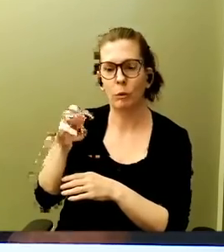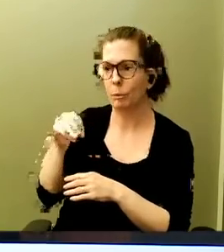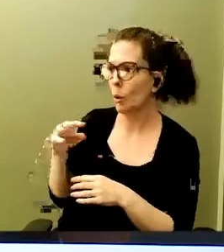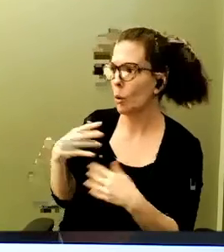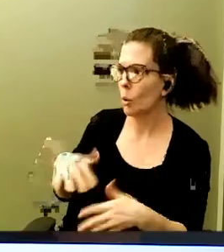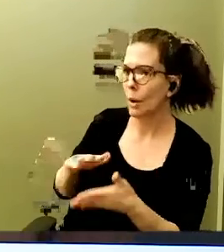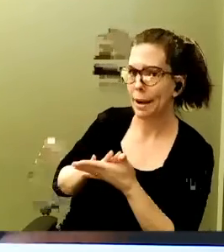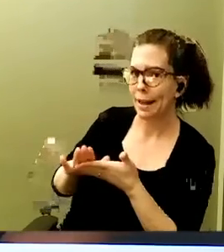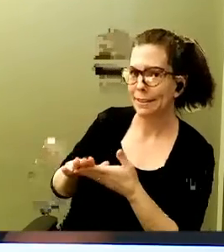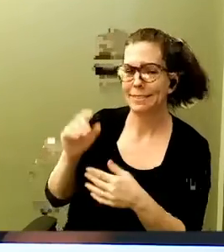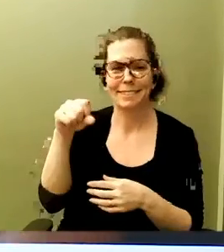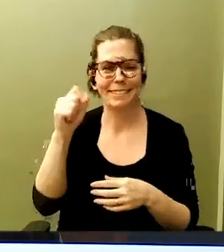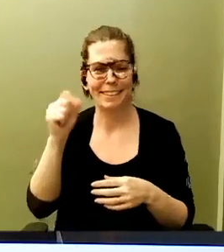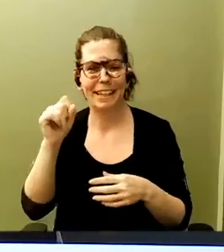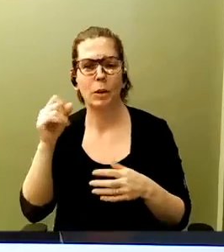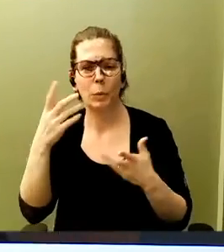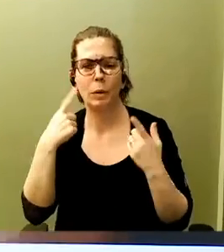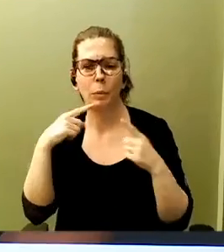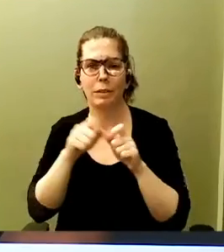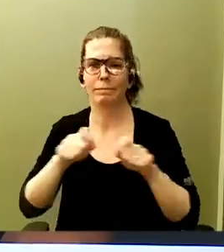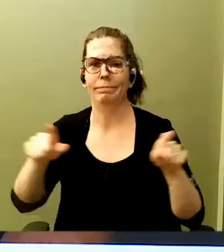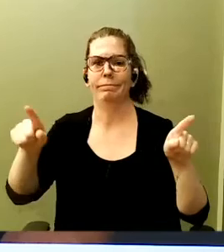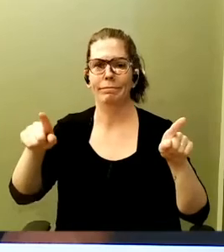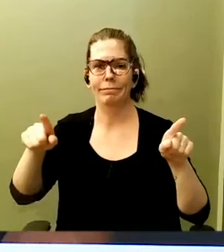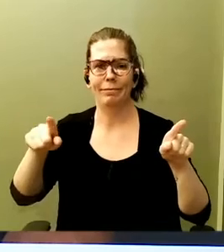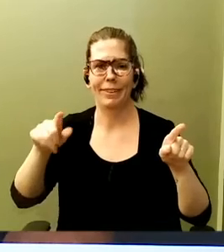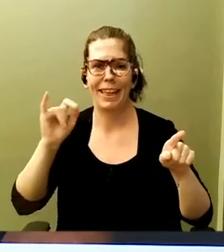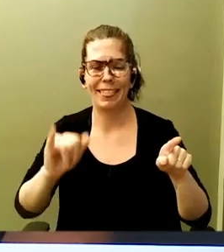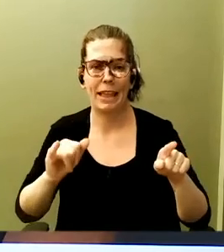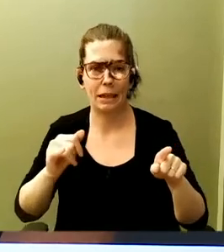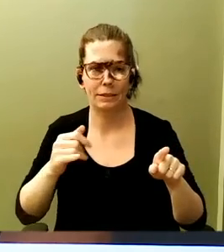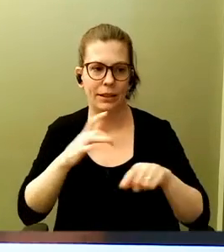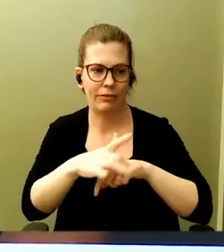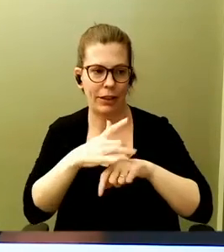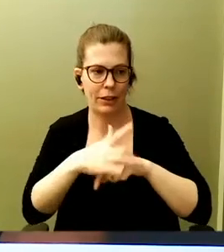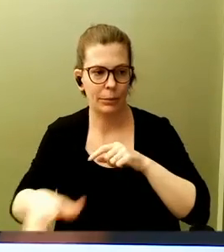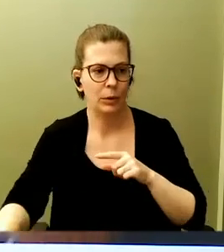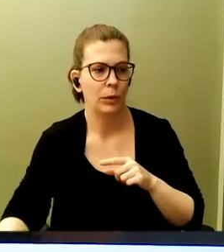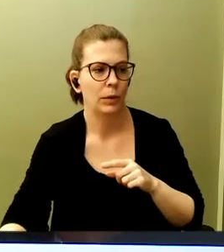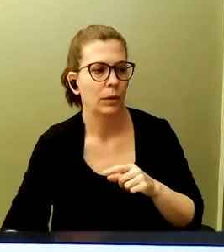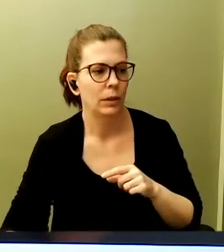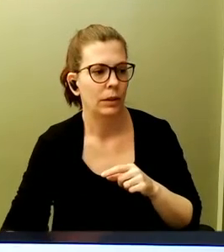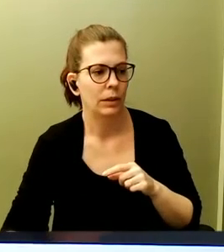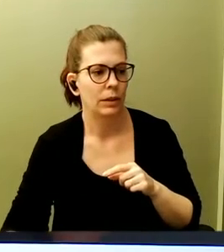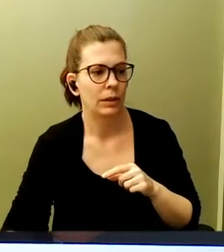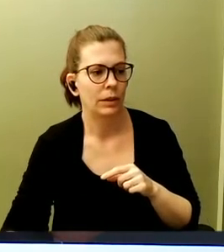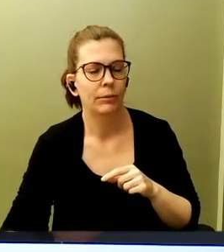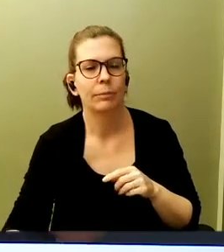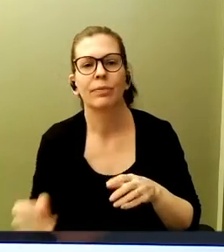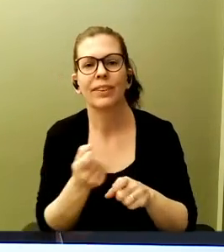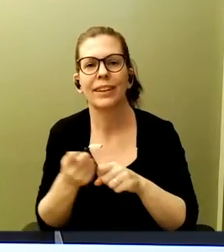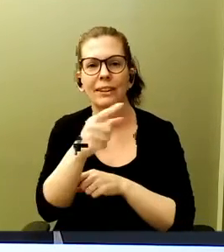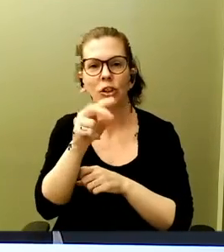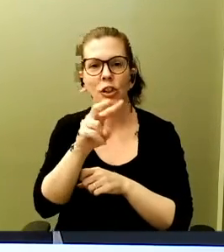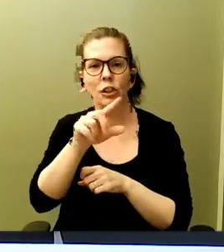in general availability in 2022. The performance we're seeing in the labs on